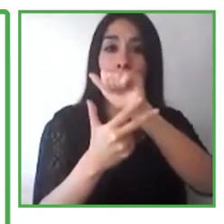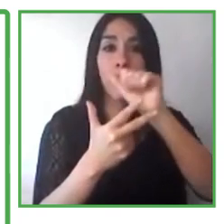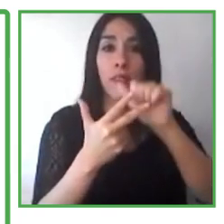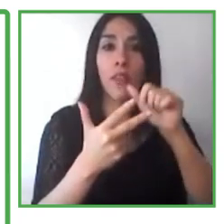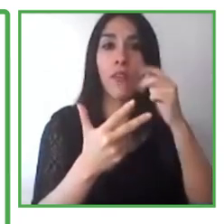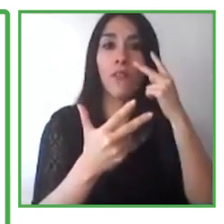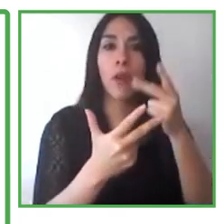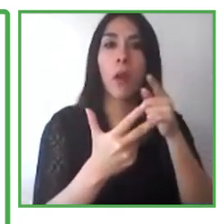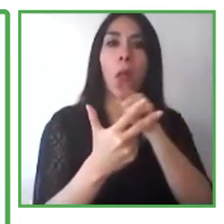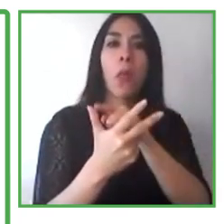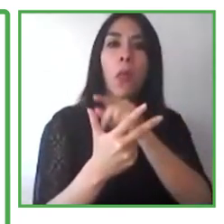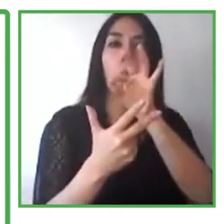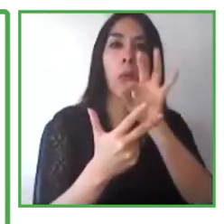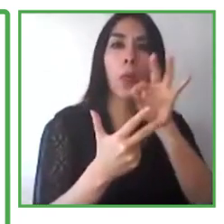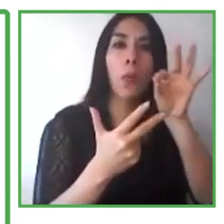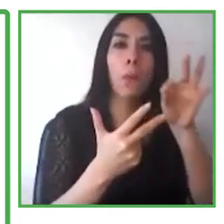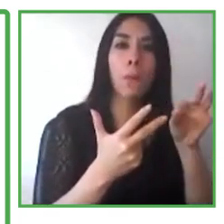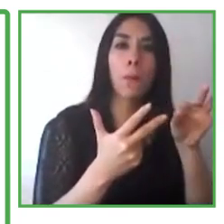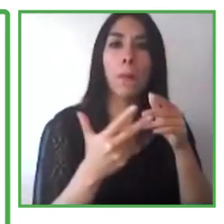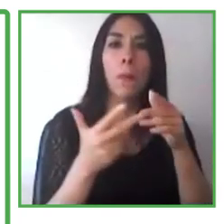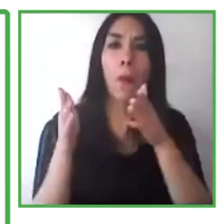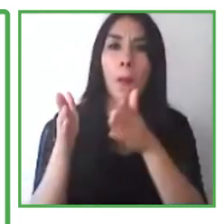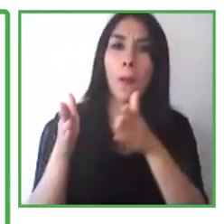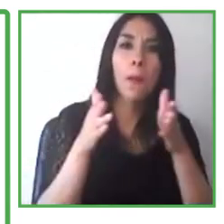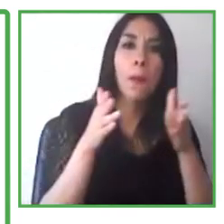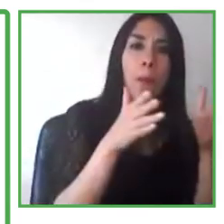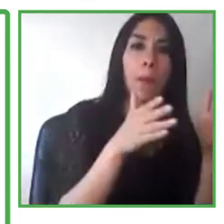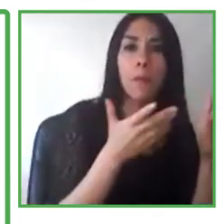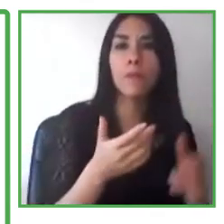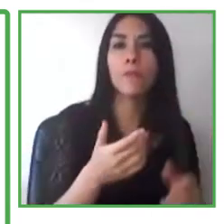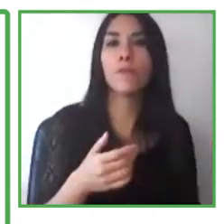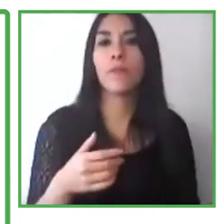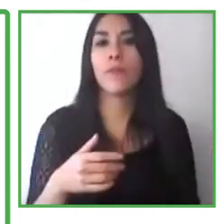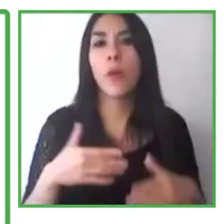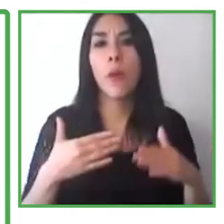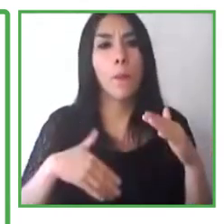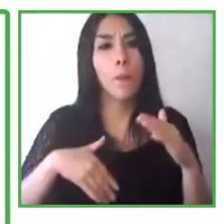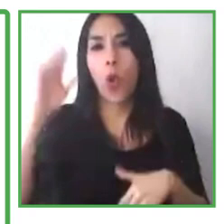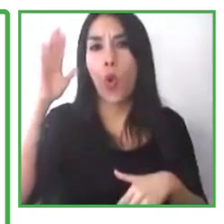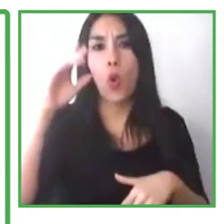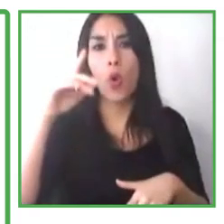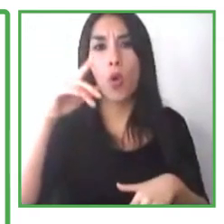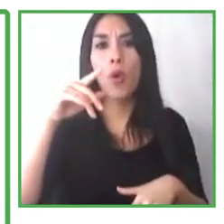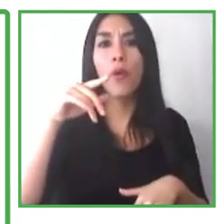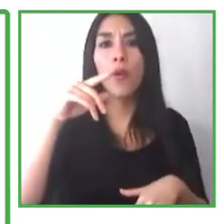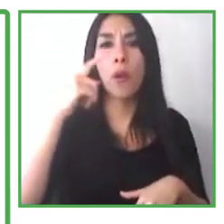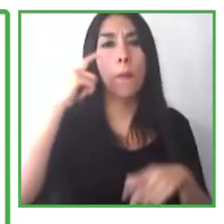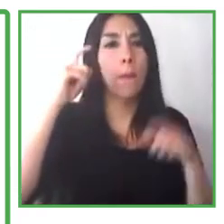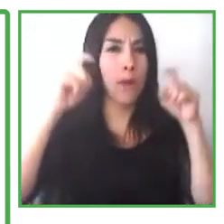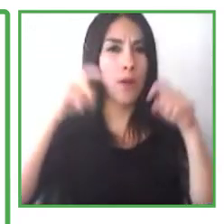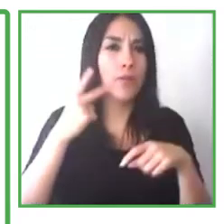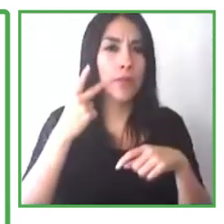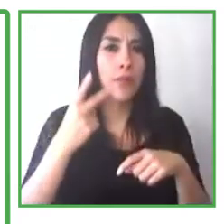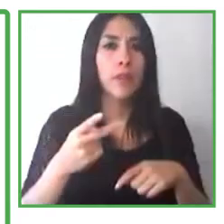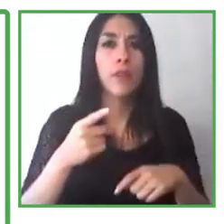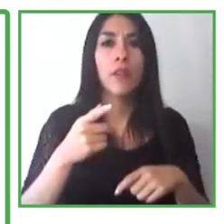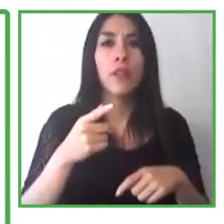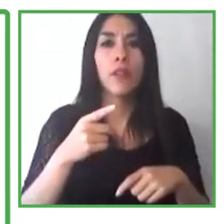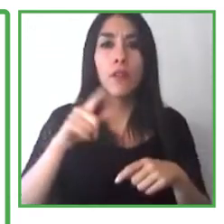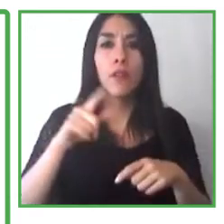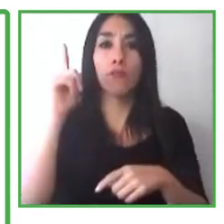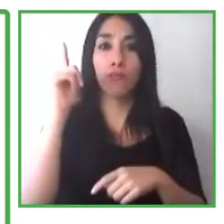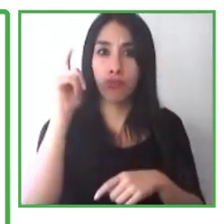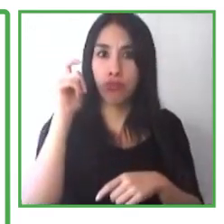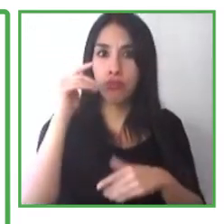to starting hiring and welcoming people with disabilities within your workforce. In terms of